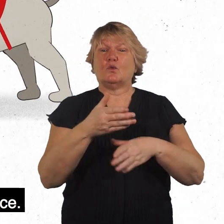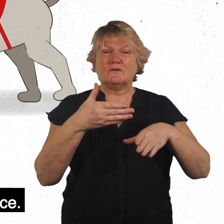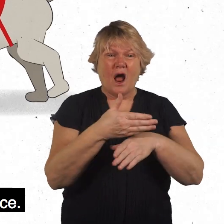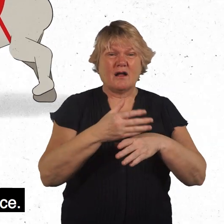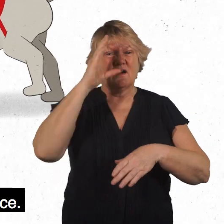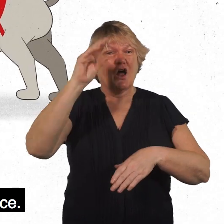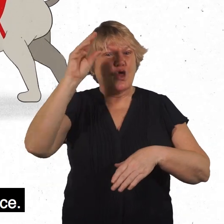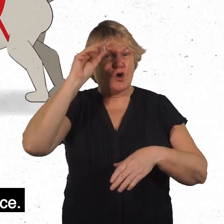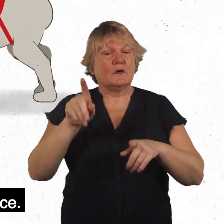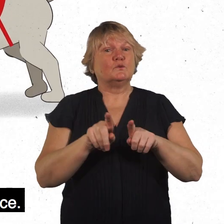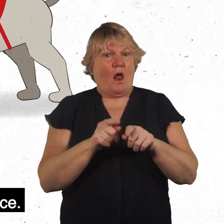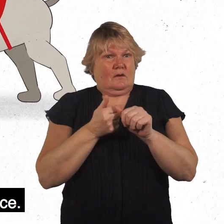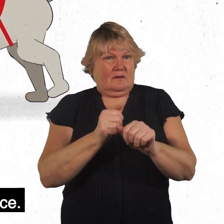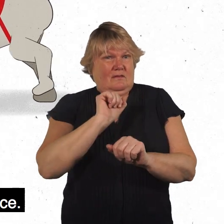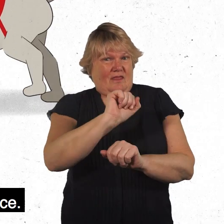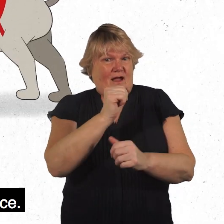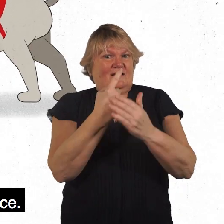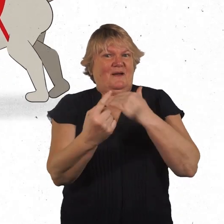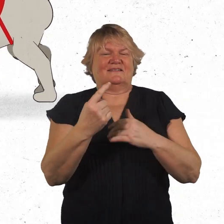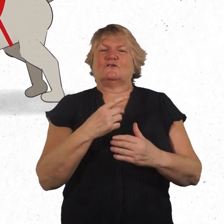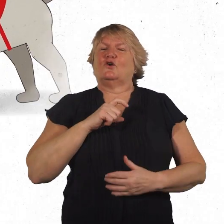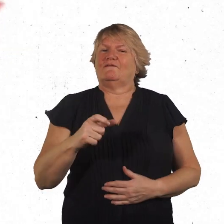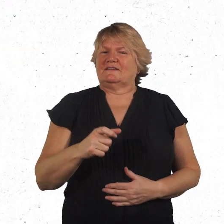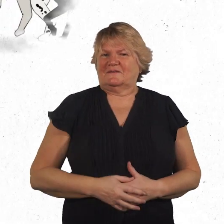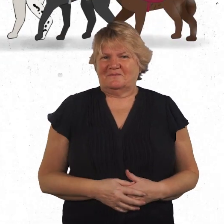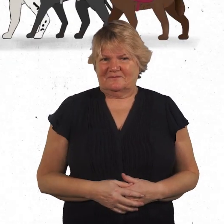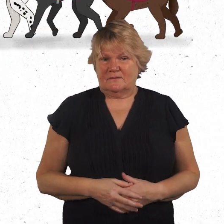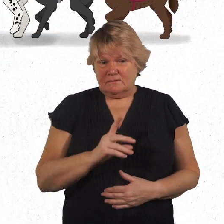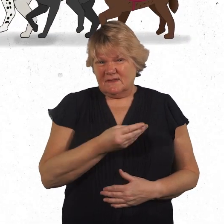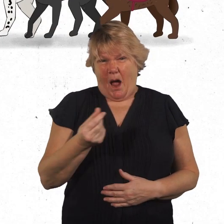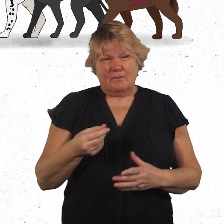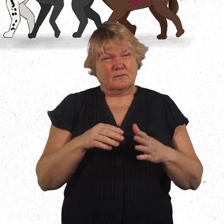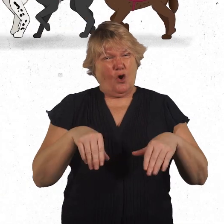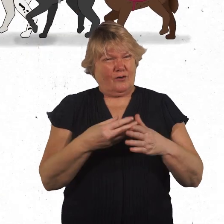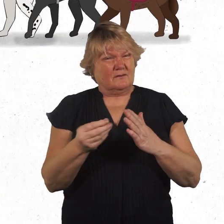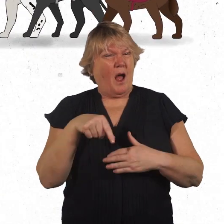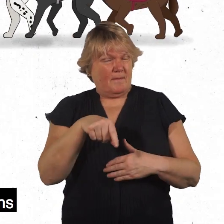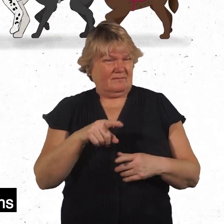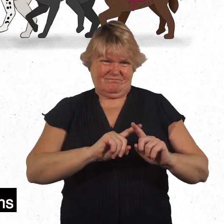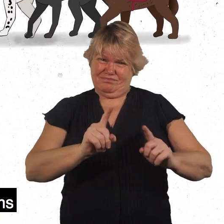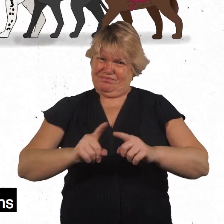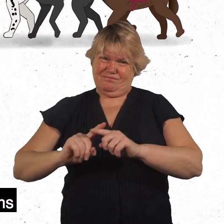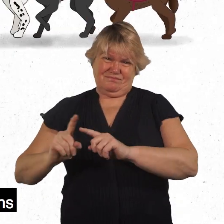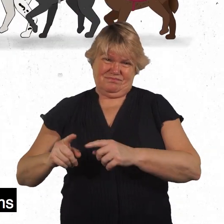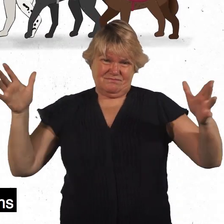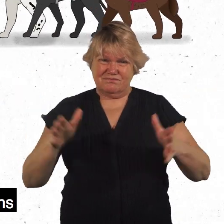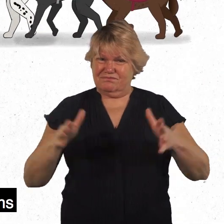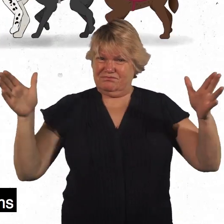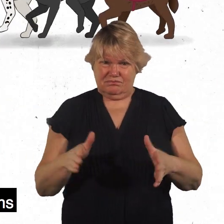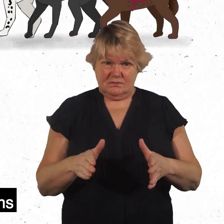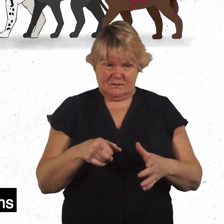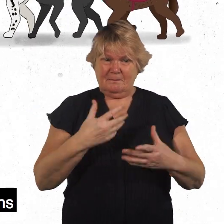as well as supporting their independence and confidence. Here are some dogs in varying shapes and sizes that have been trained by